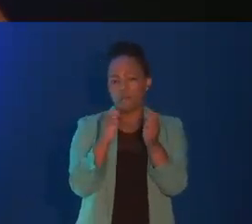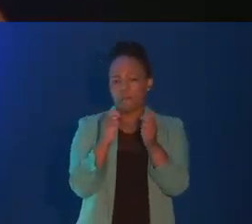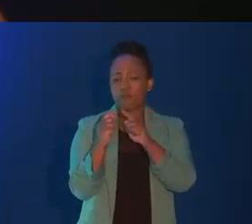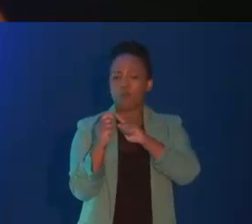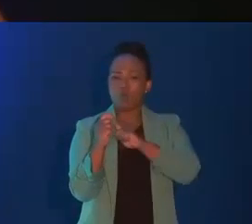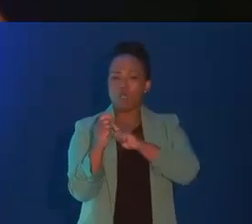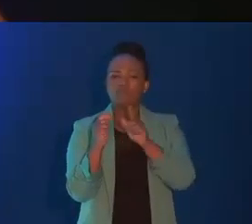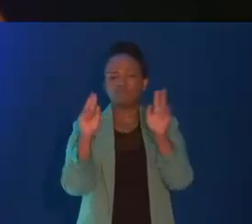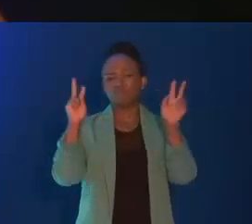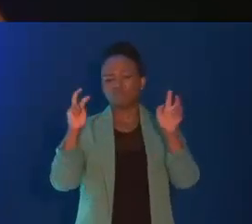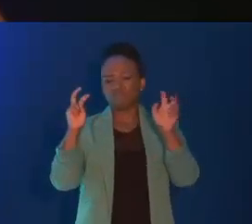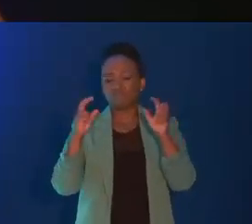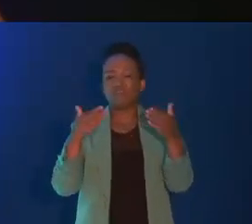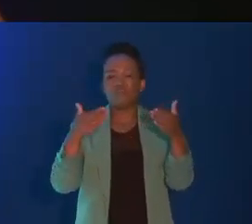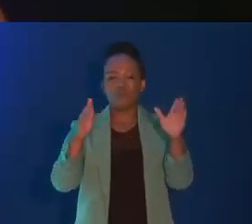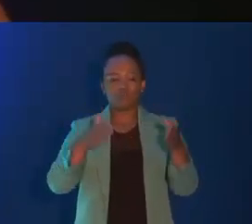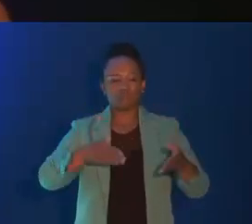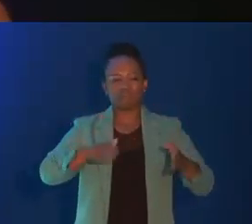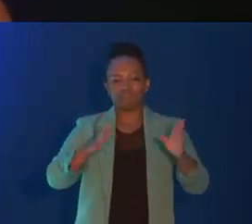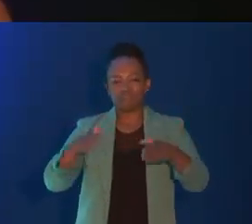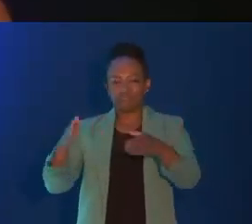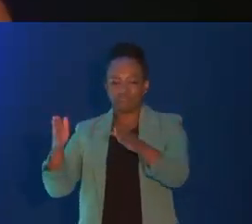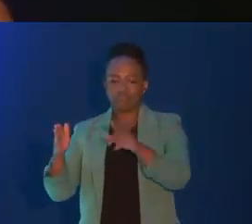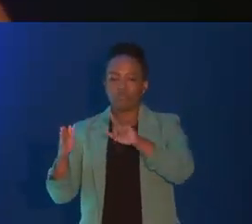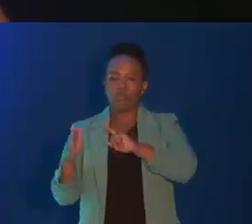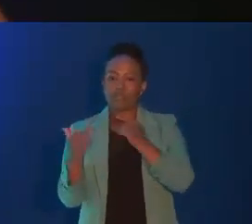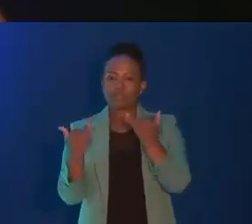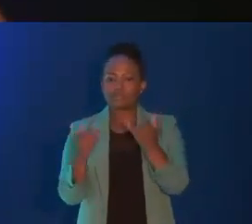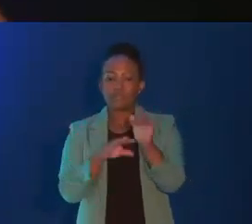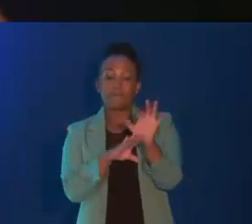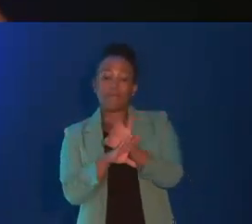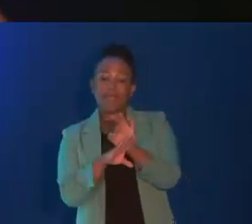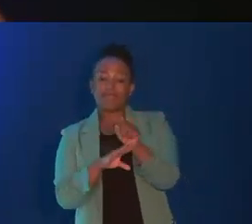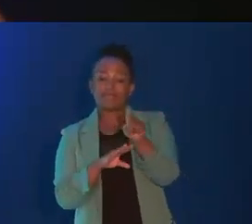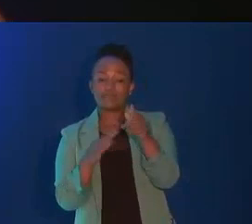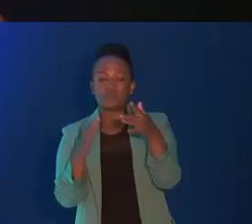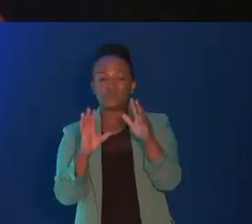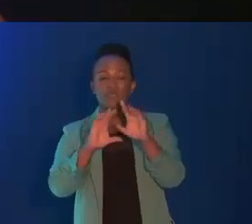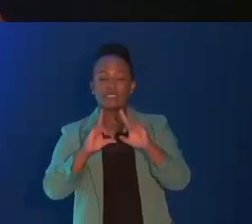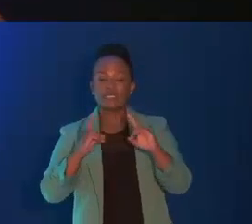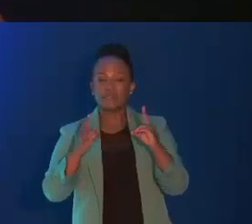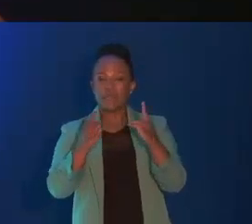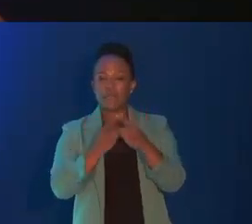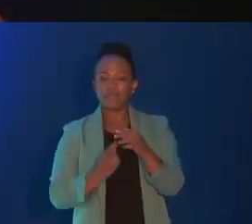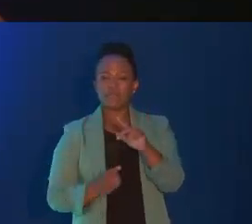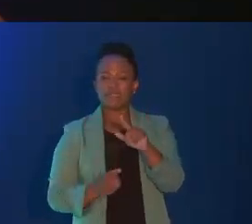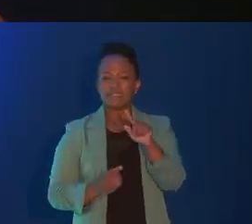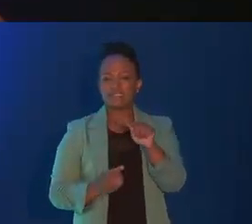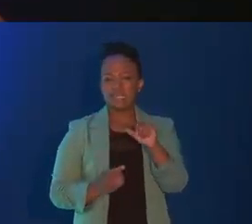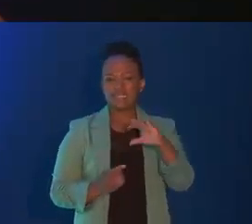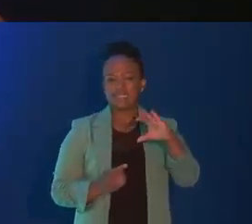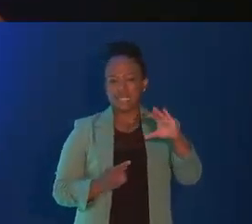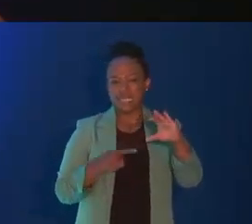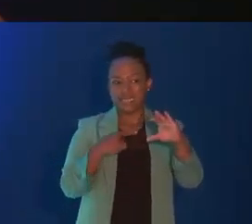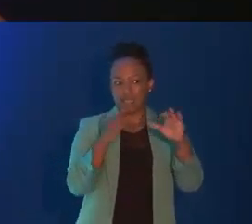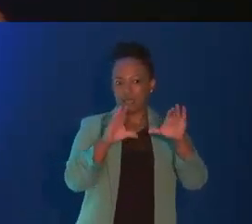together with a number of industry-level master plans, mostly led by the Department of Trade, Industry, and